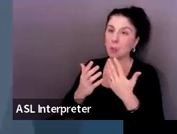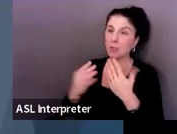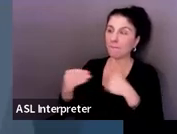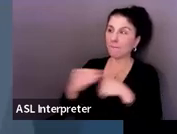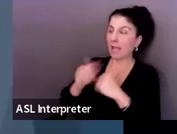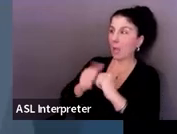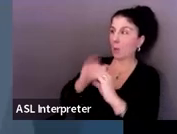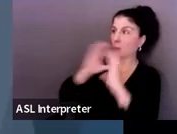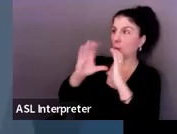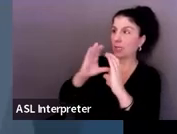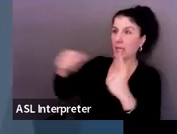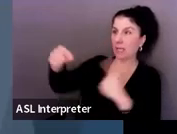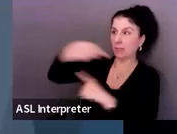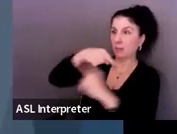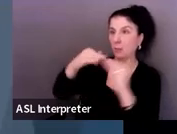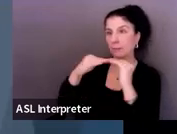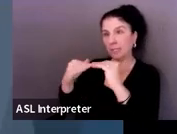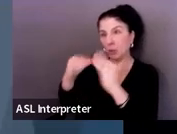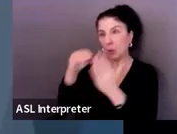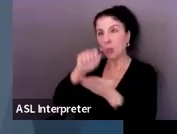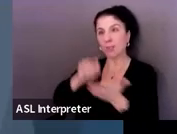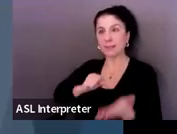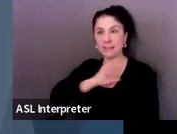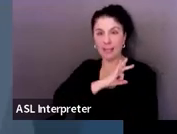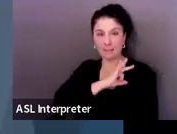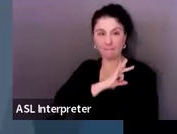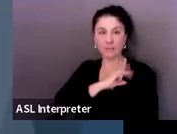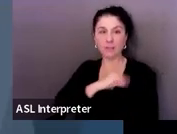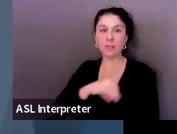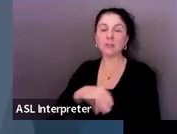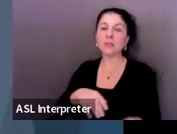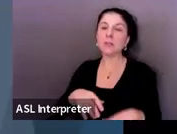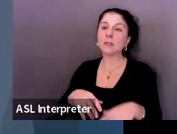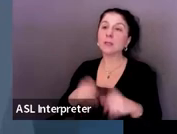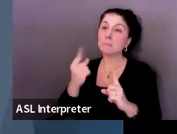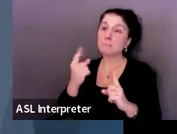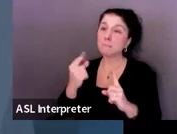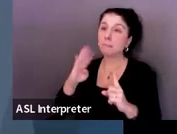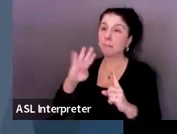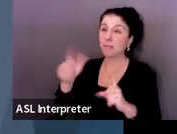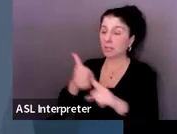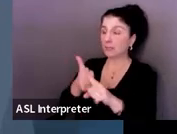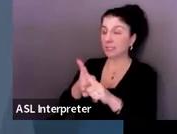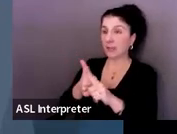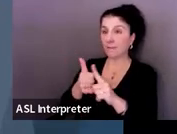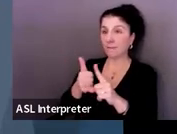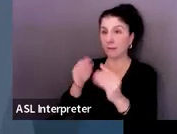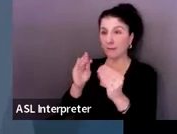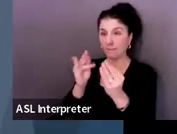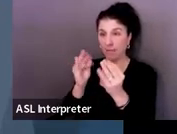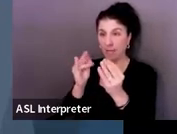effectively with peers and staff. And he also has some limited fine motor skills. And so